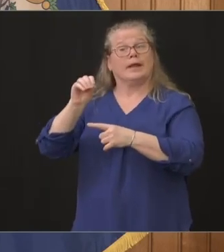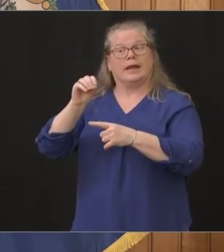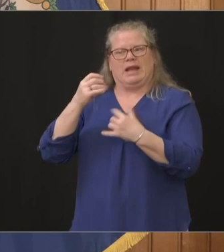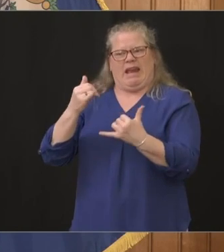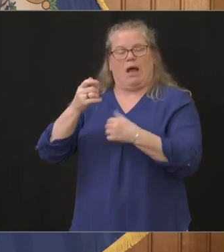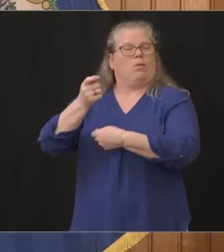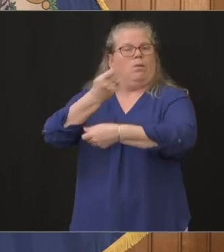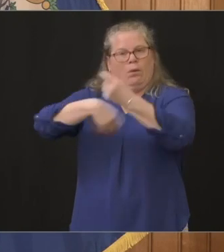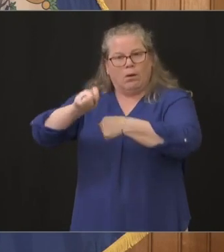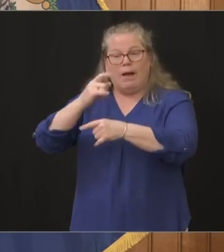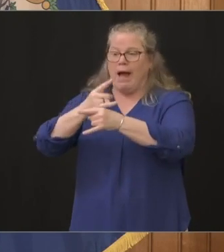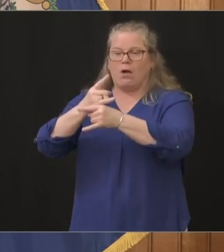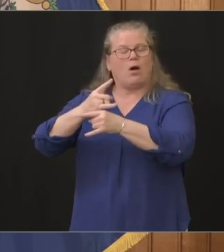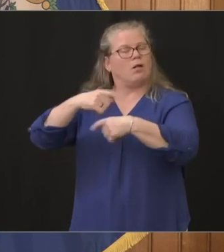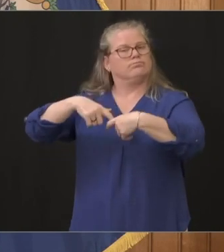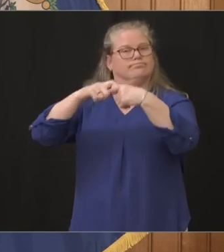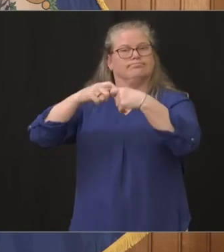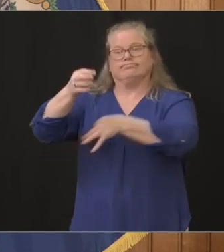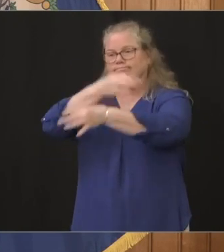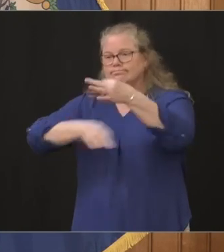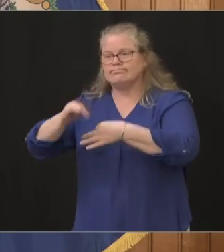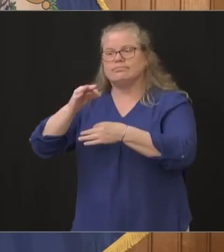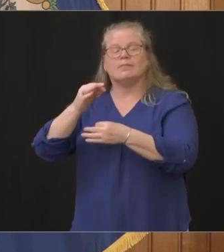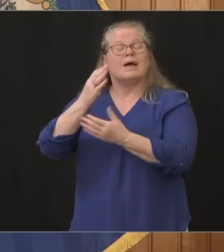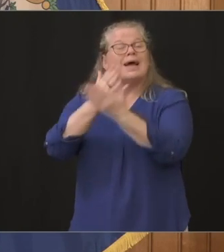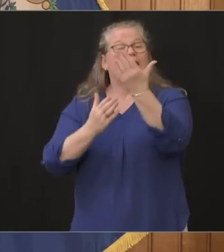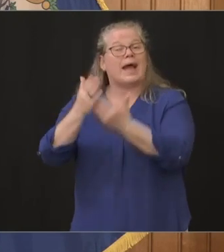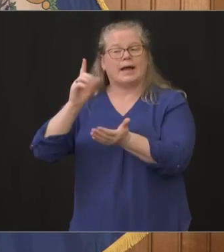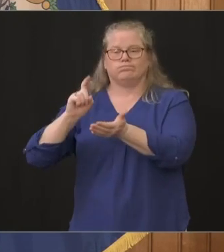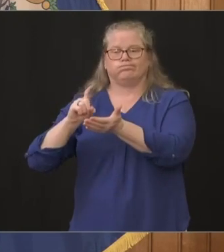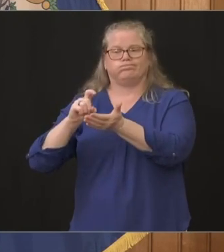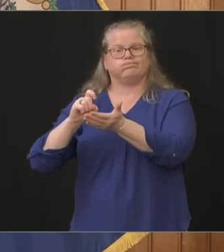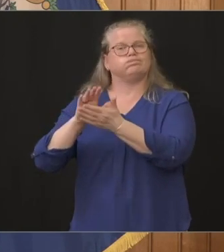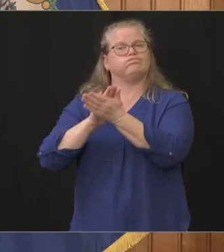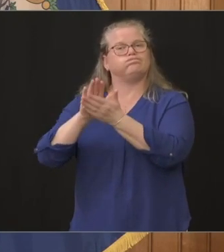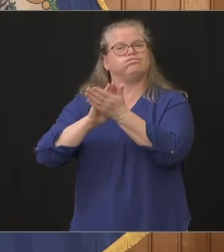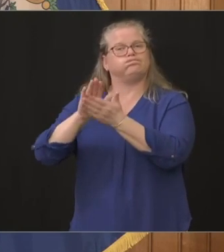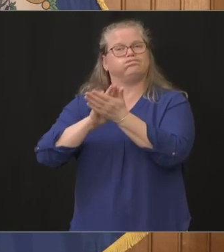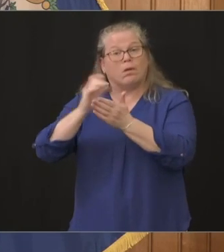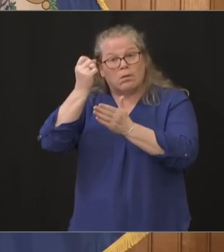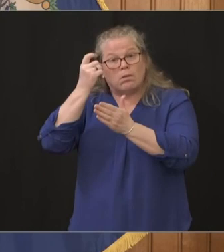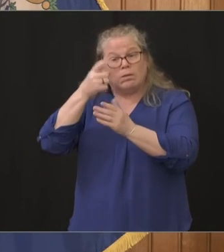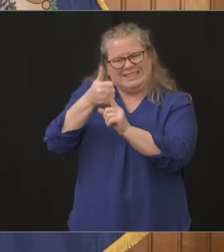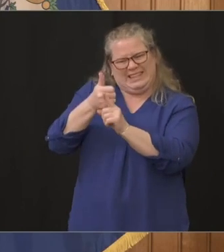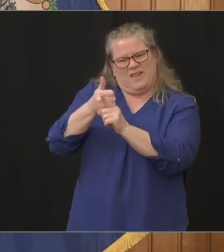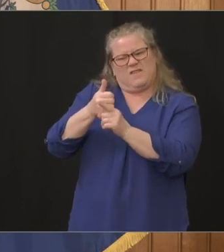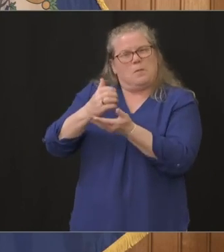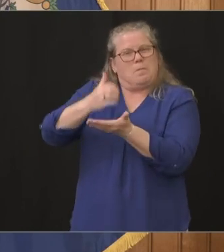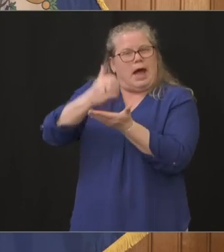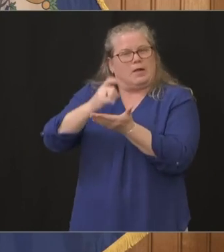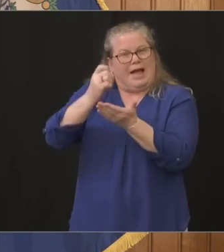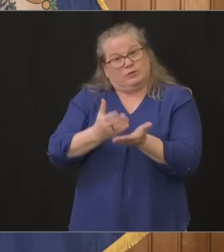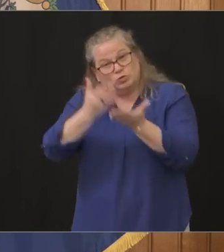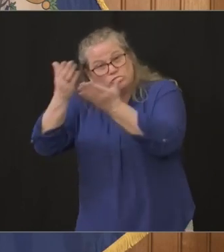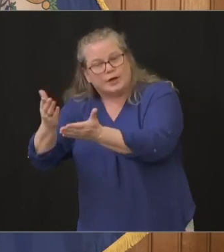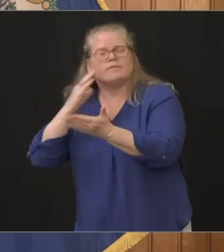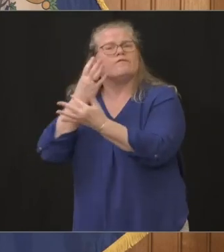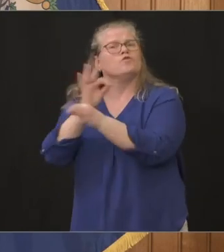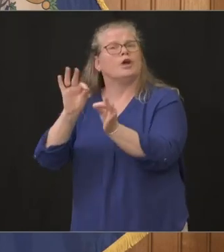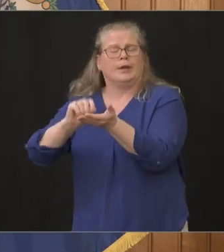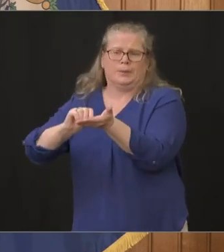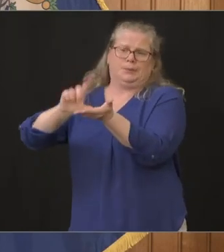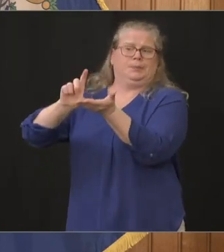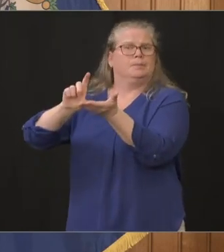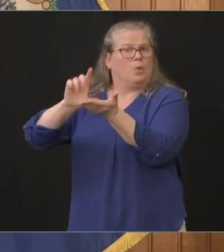sanitizers free hand sanitizers free if you bring your own bottle so we're beginning to step up as Connecticut people and do what we can at the same